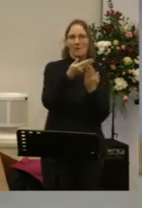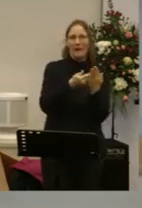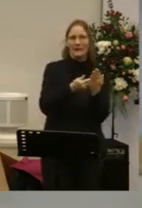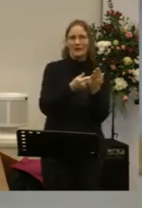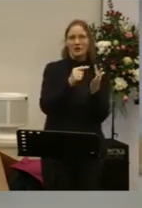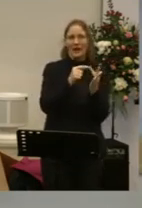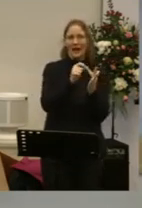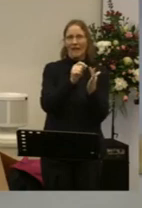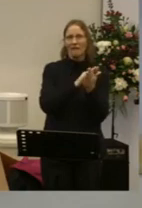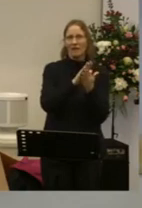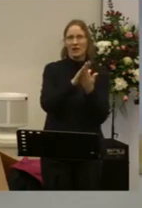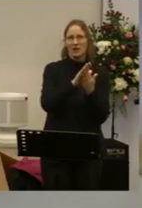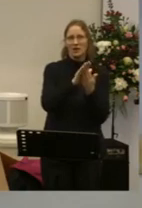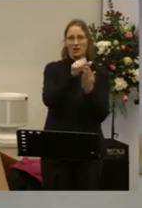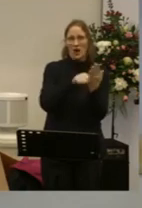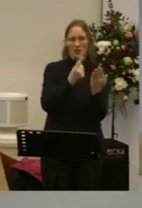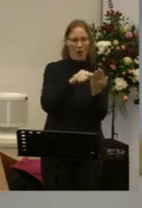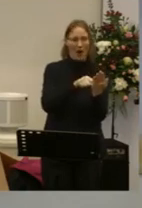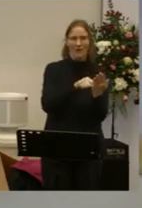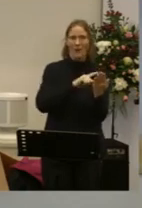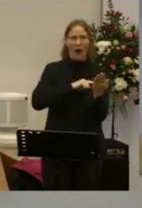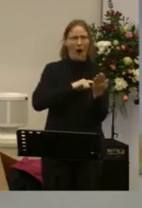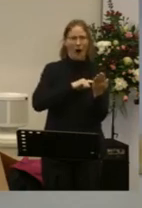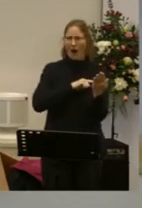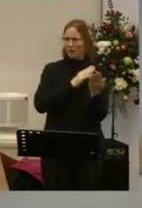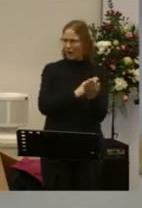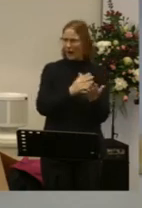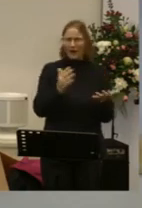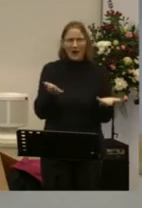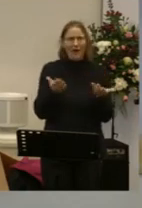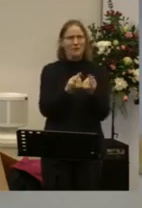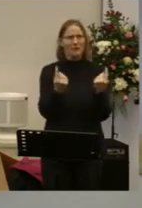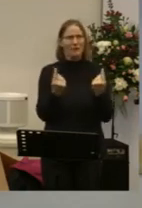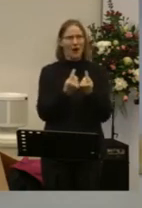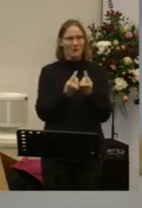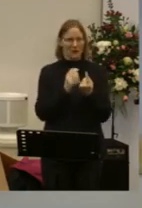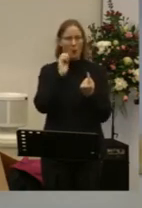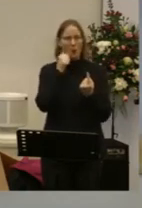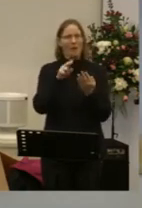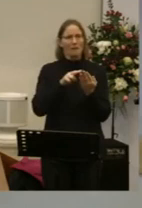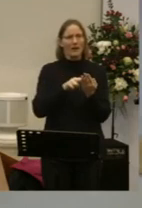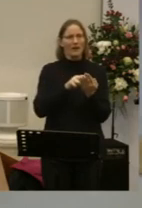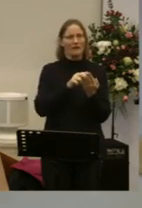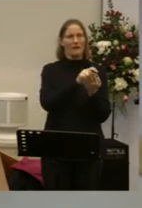rallying cries for us in the whole Bible, I think We're going to read the first 14 verses together As we do,